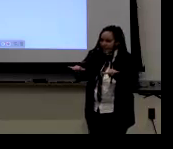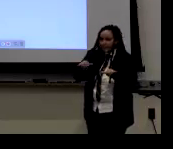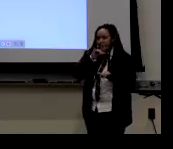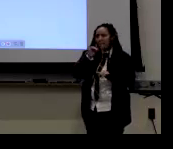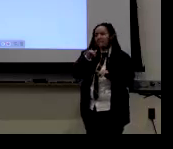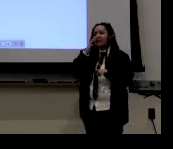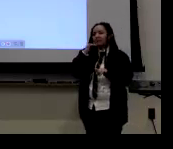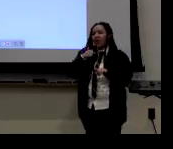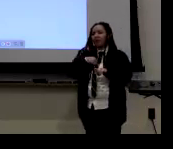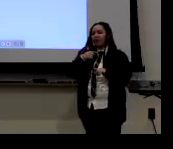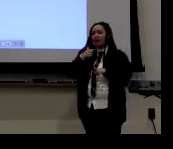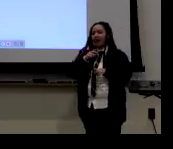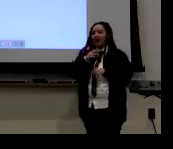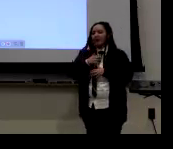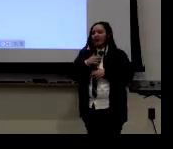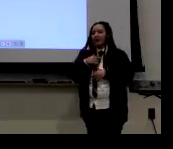But yet they remain.